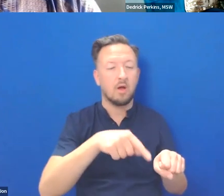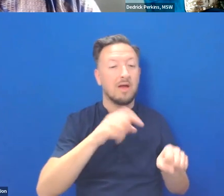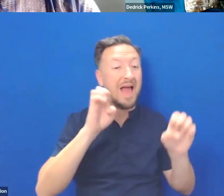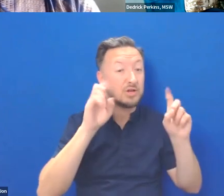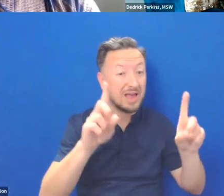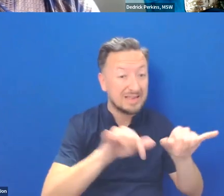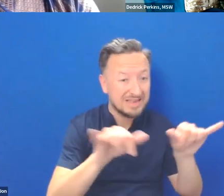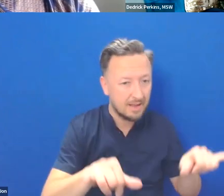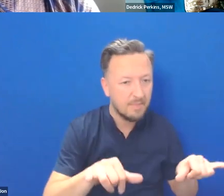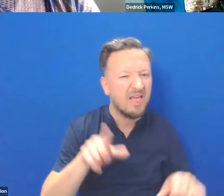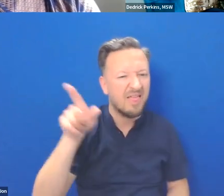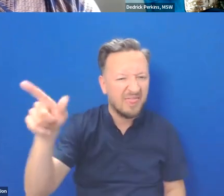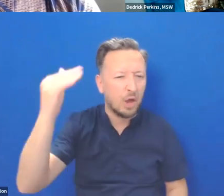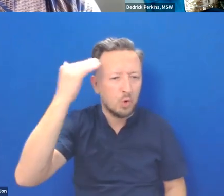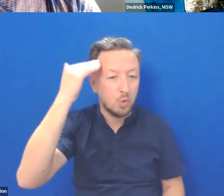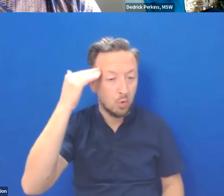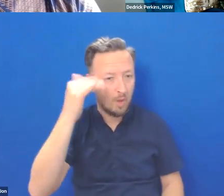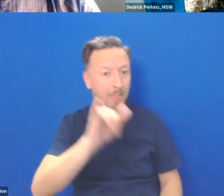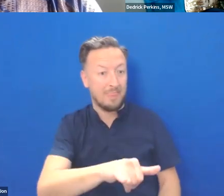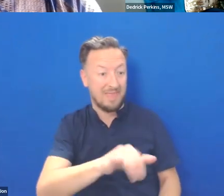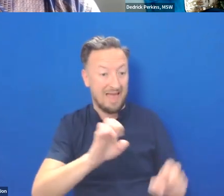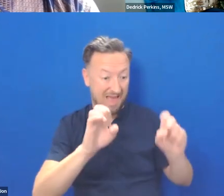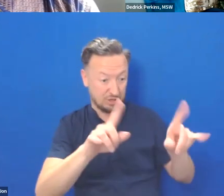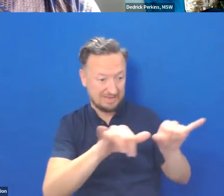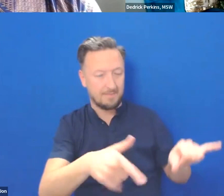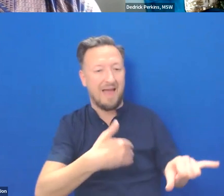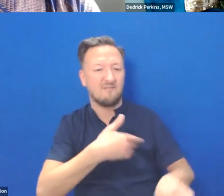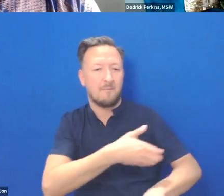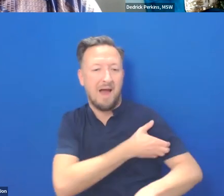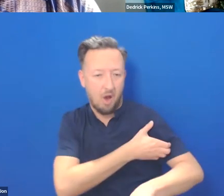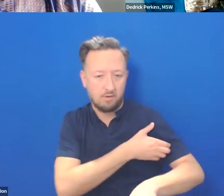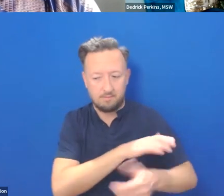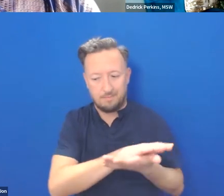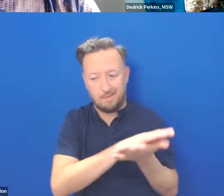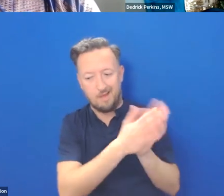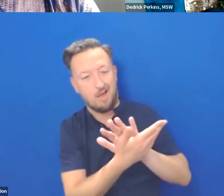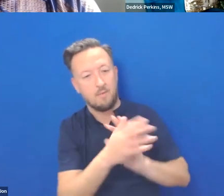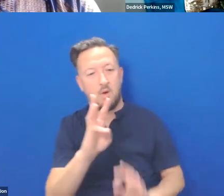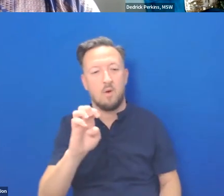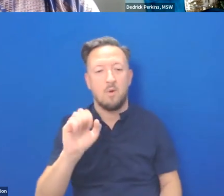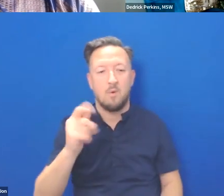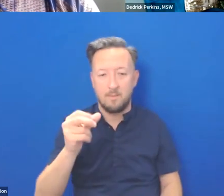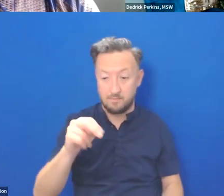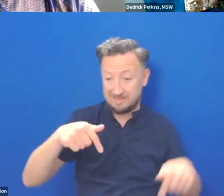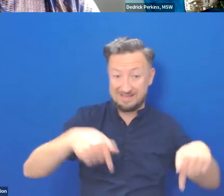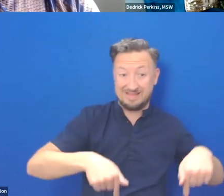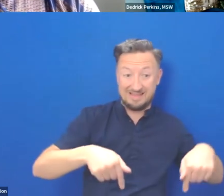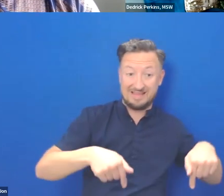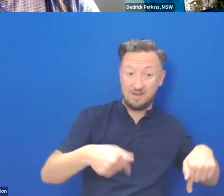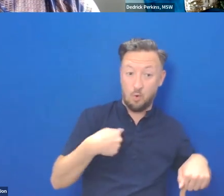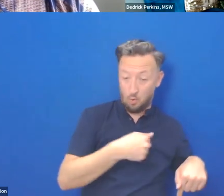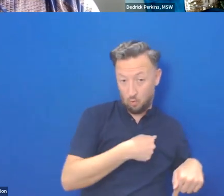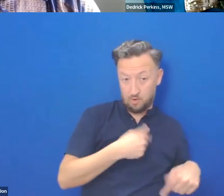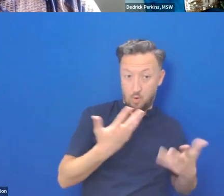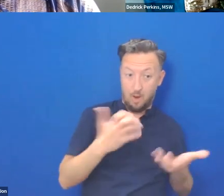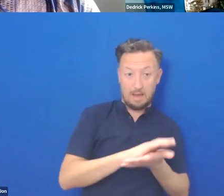education when they weaponized it. Yes. Yes. Well, we're not going to weaponize education here. We're going to utilize it.